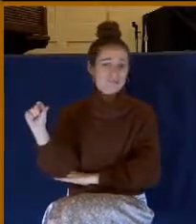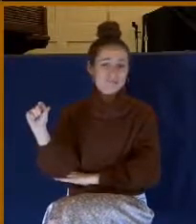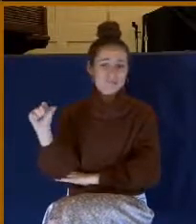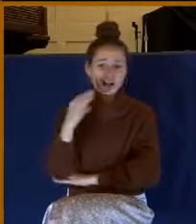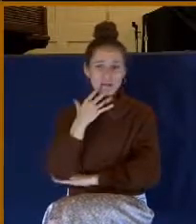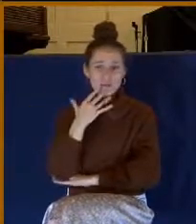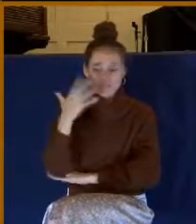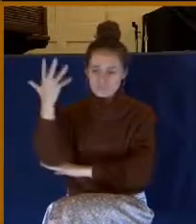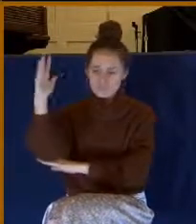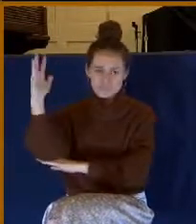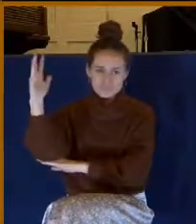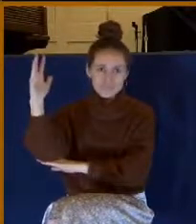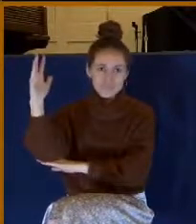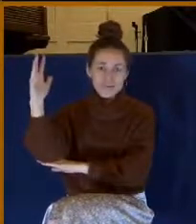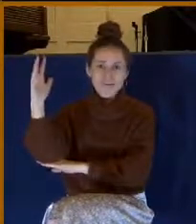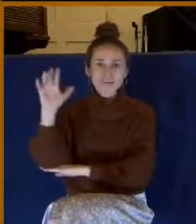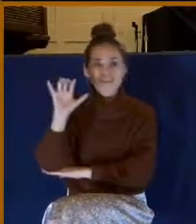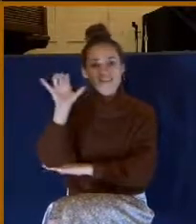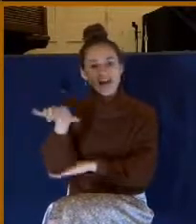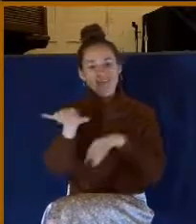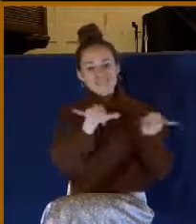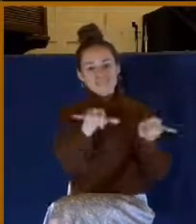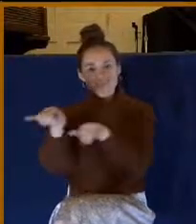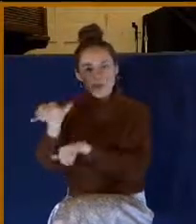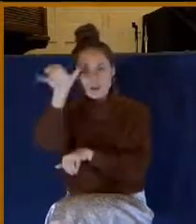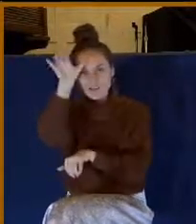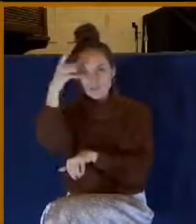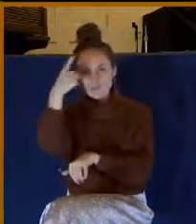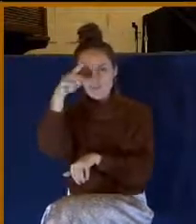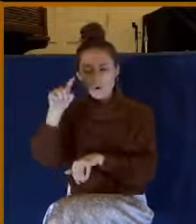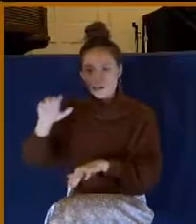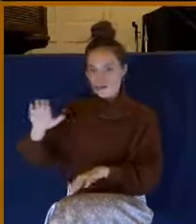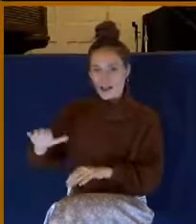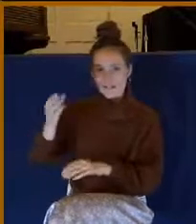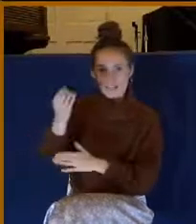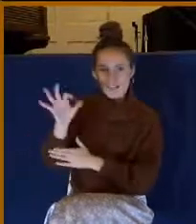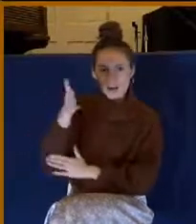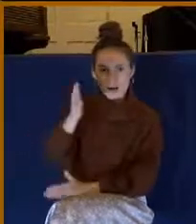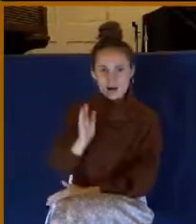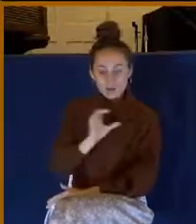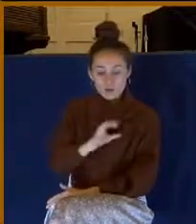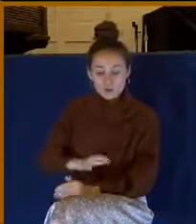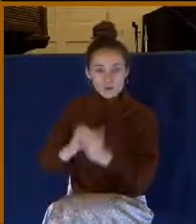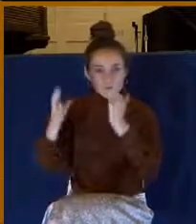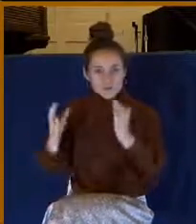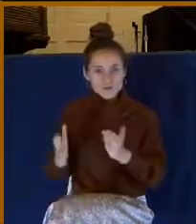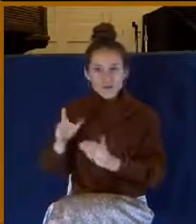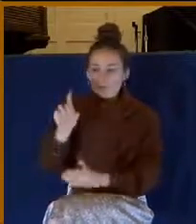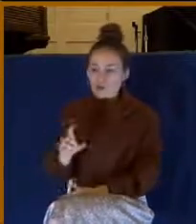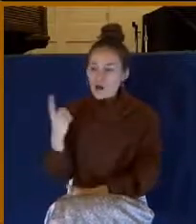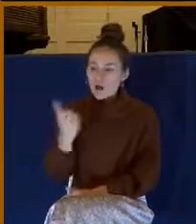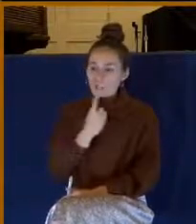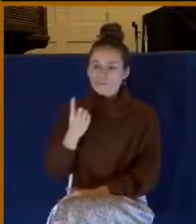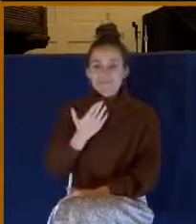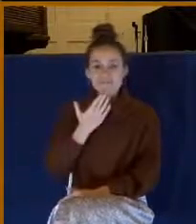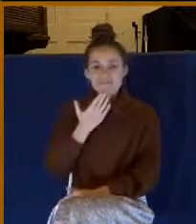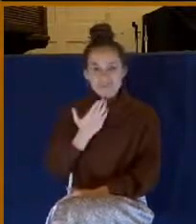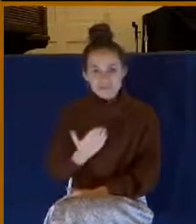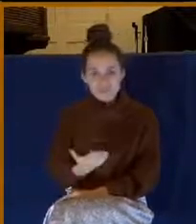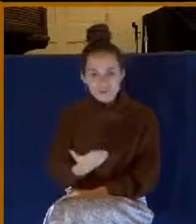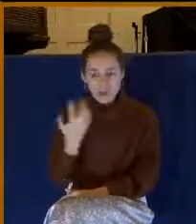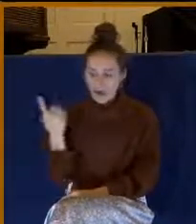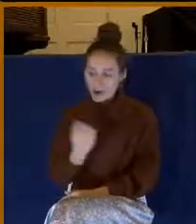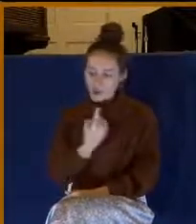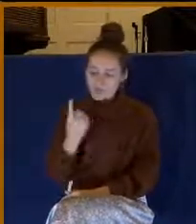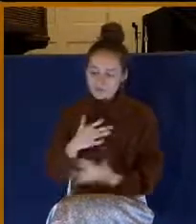way it should be for a child of God. We should always be thankful. Our hearts should always be filled with gratitude. No